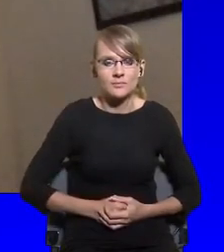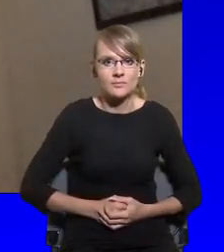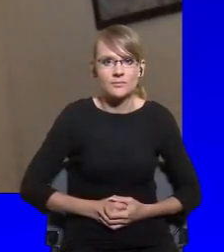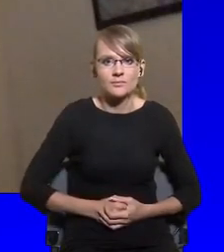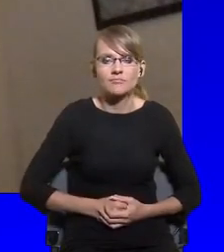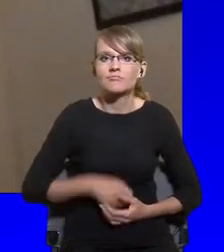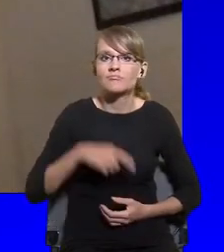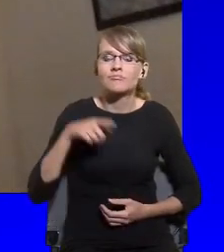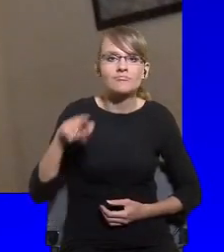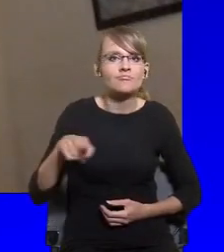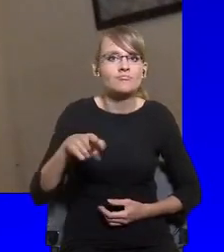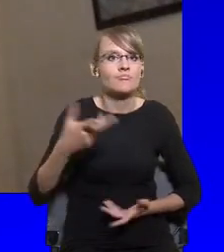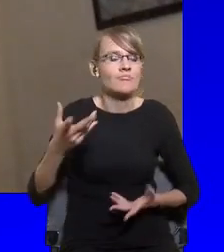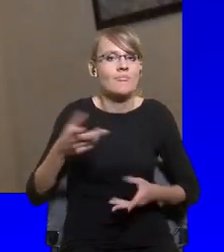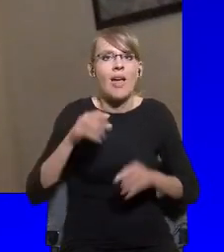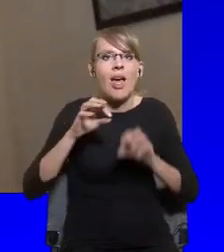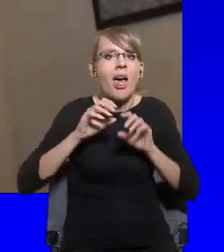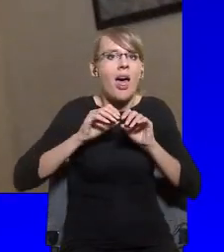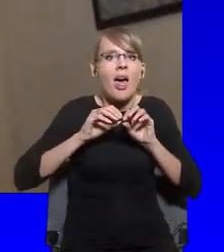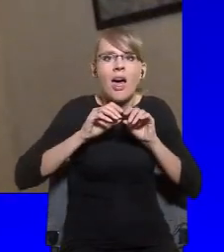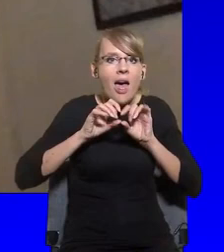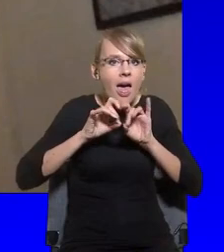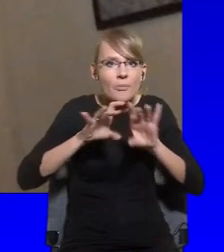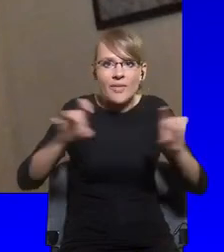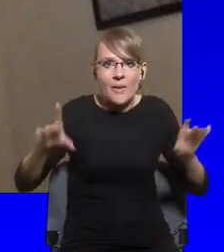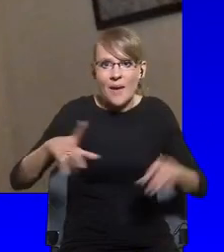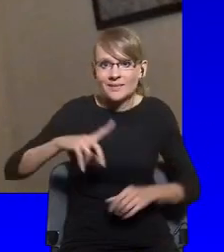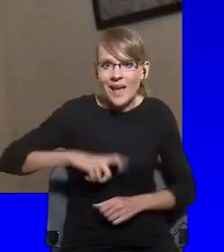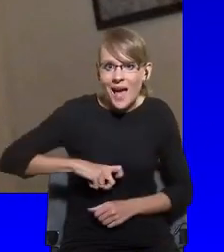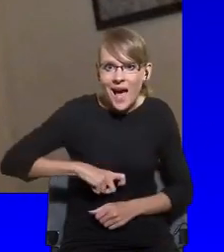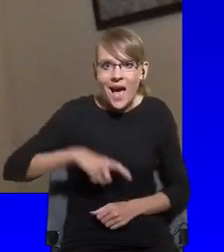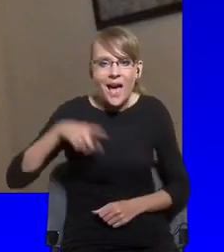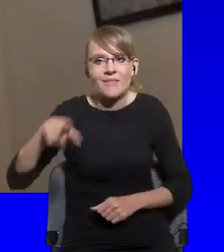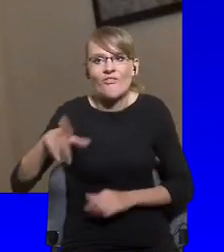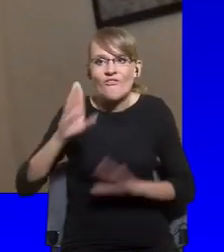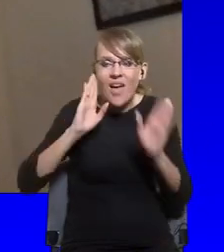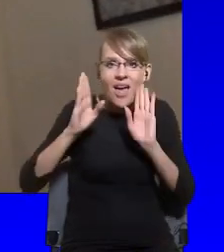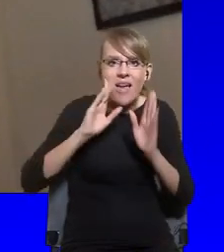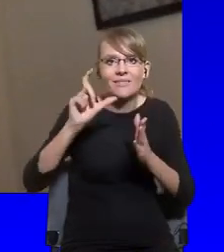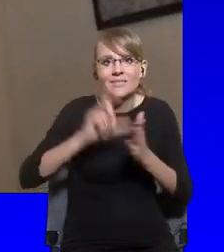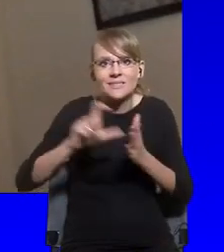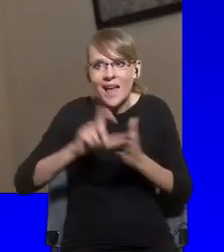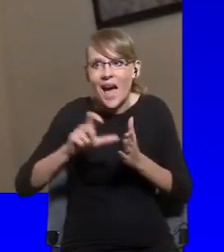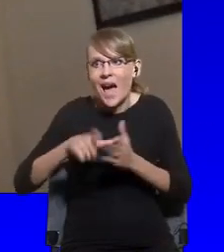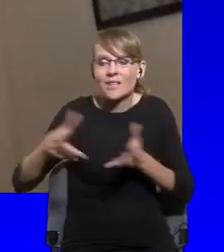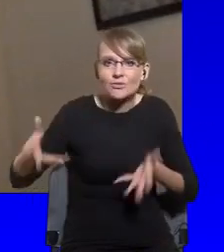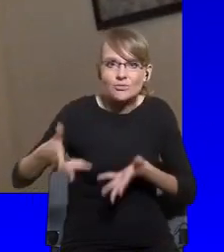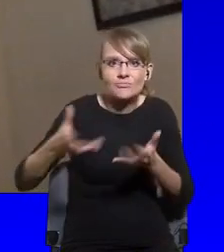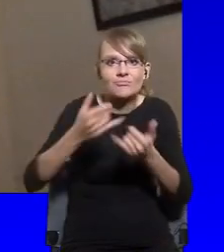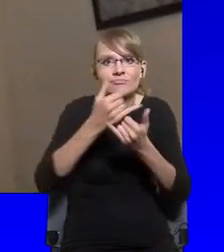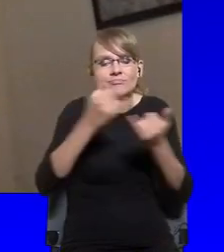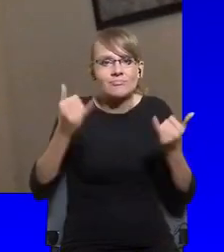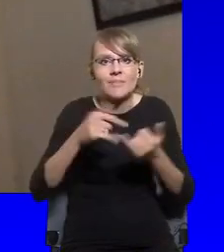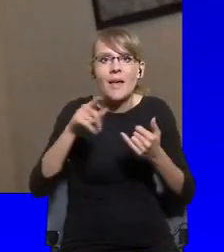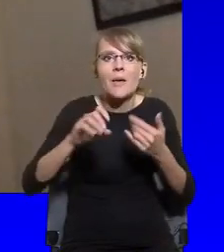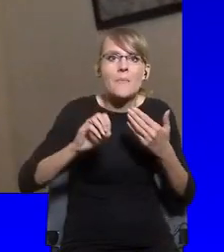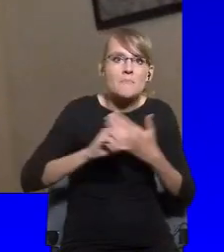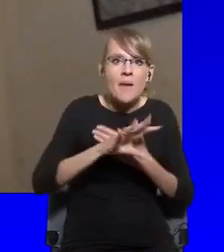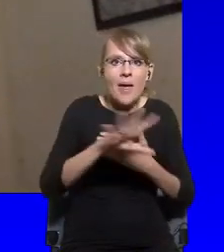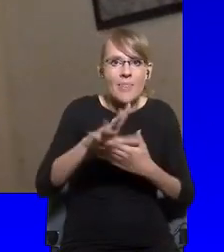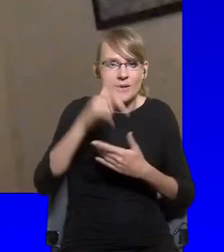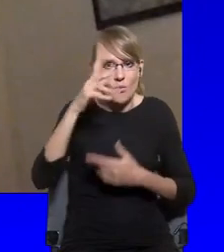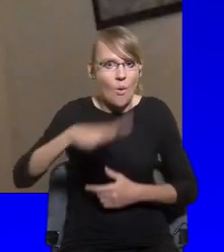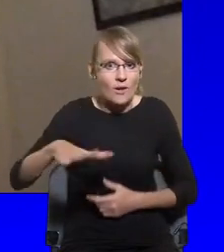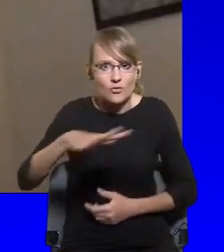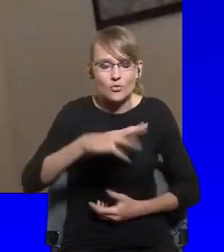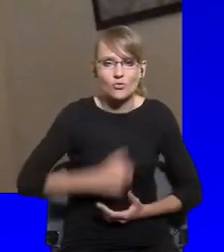Facebook and Instagram and other kind of social media platforms have unleashed, also had the sort of positive